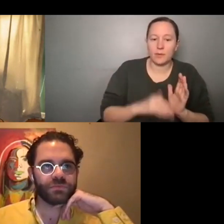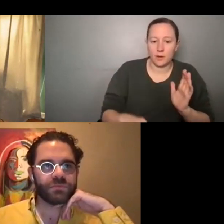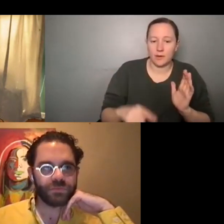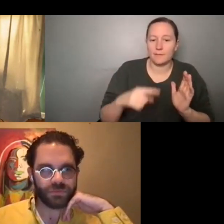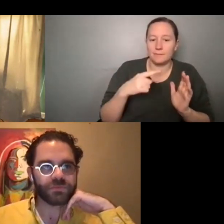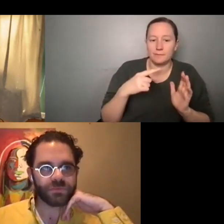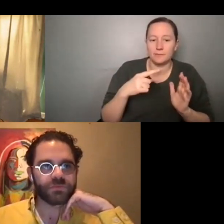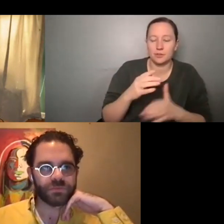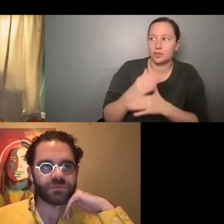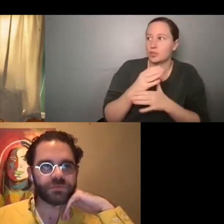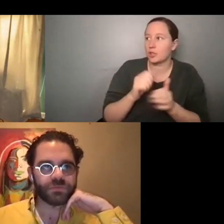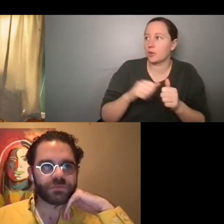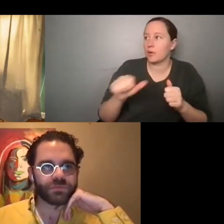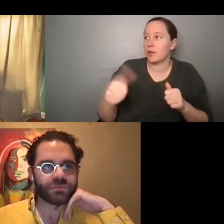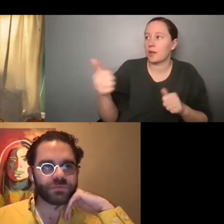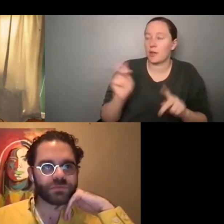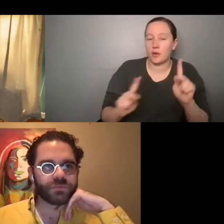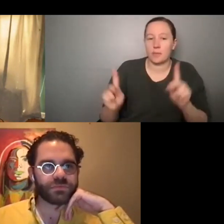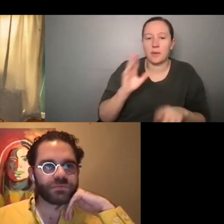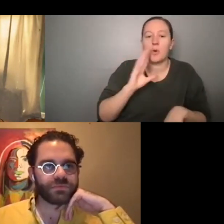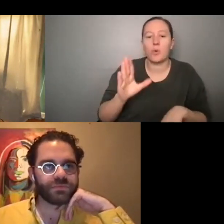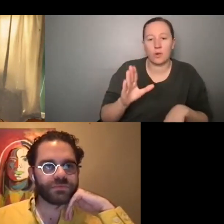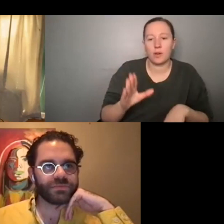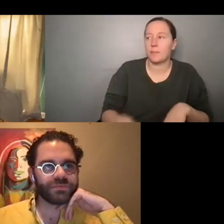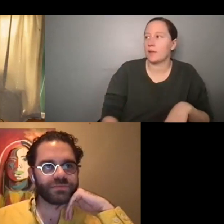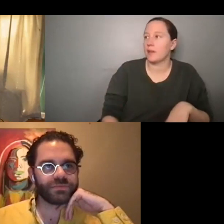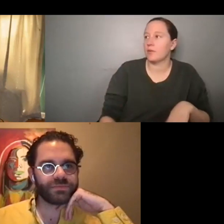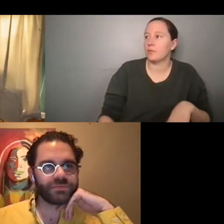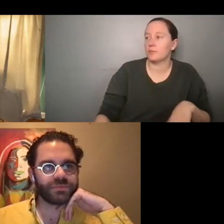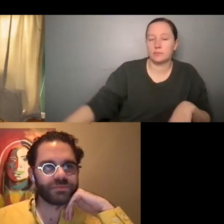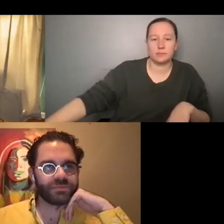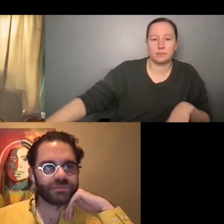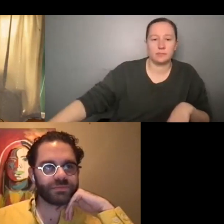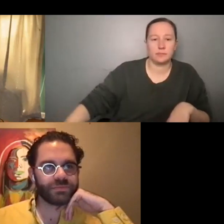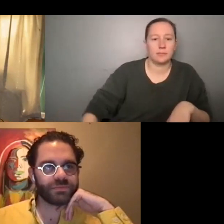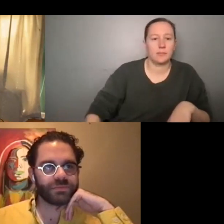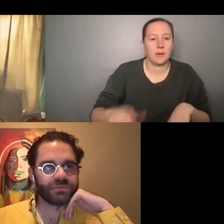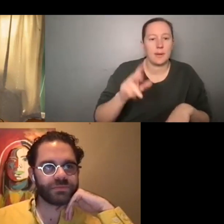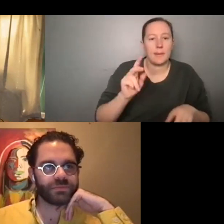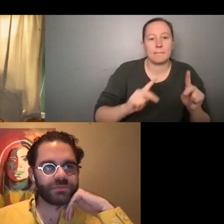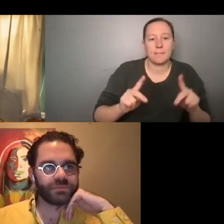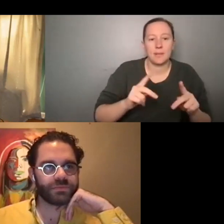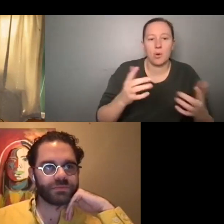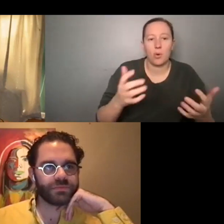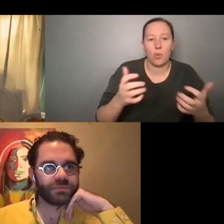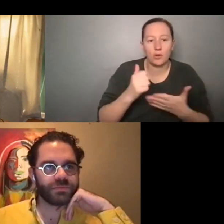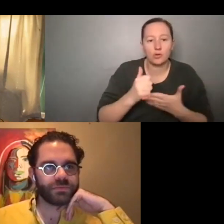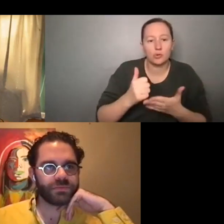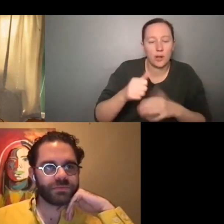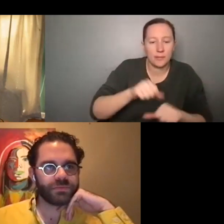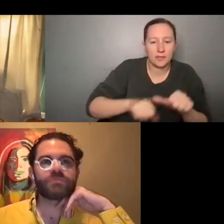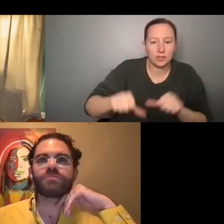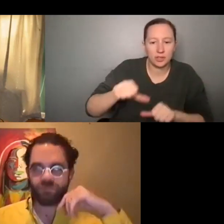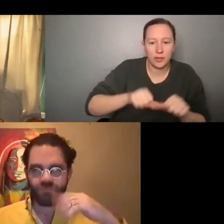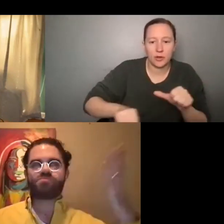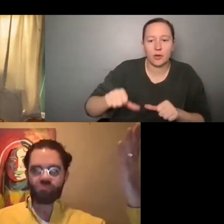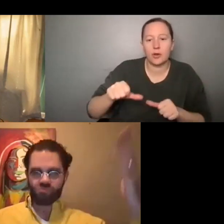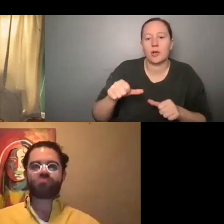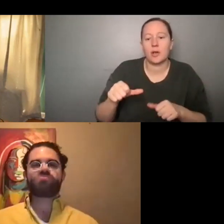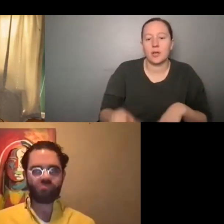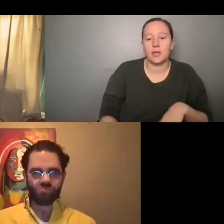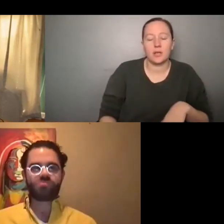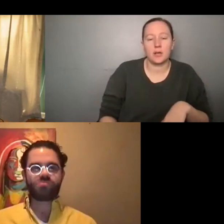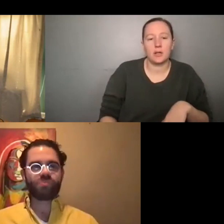also other people around you will pick up on that. And in my experience, people in the industry do really want to help each other out and like help each other kind of